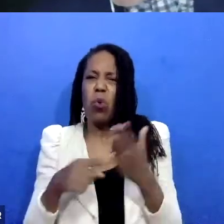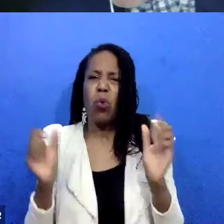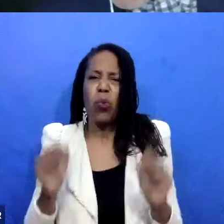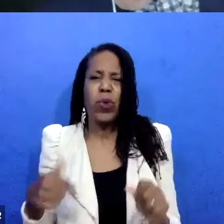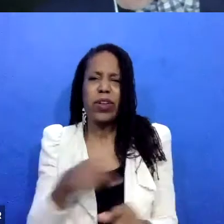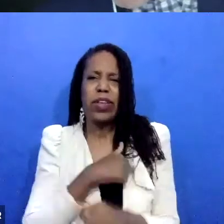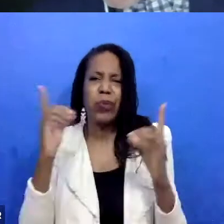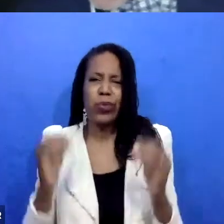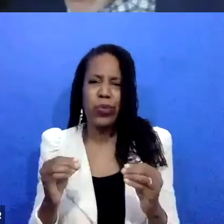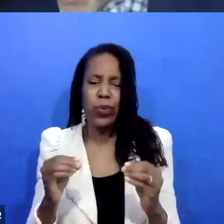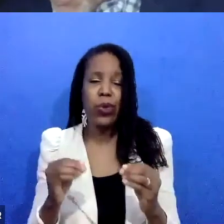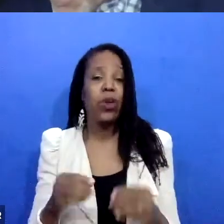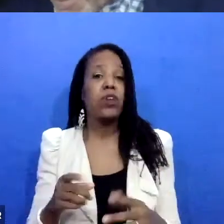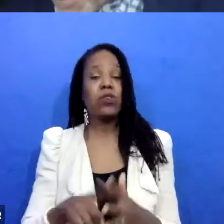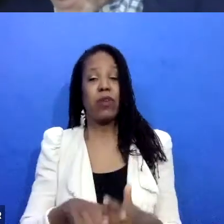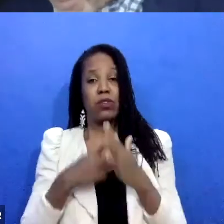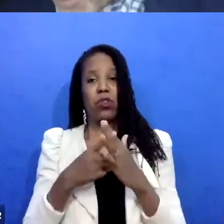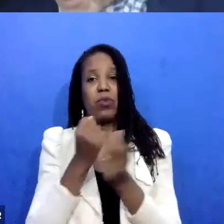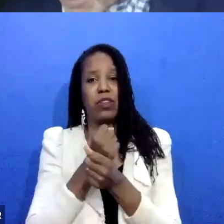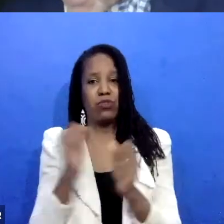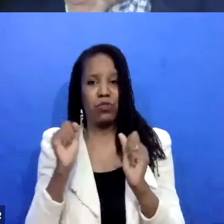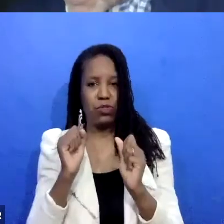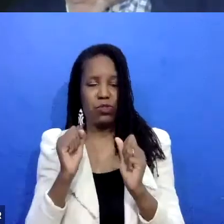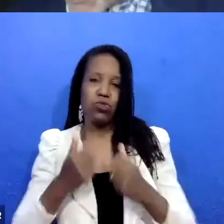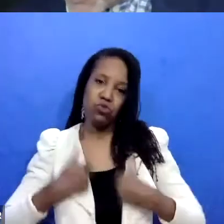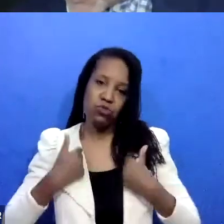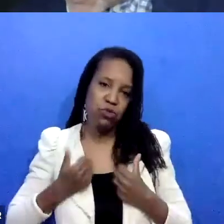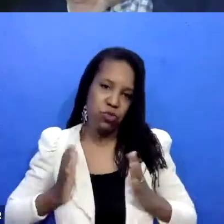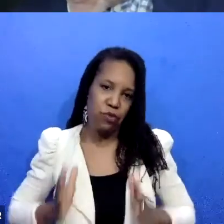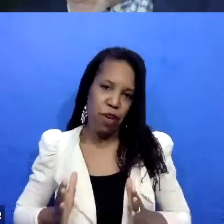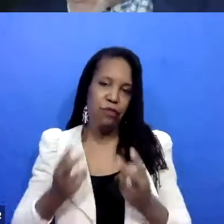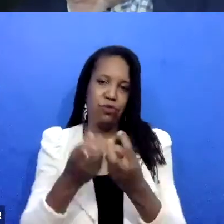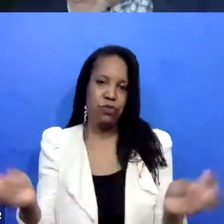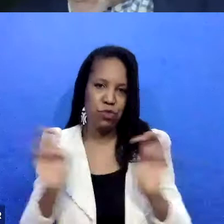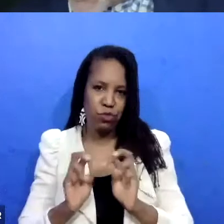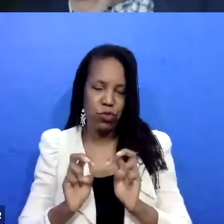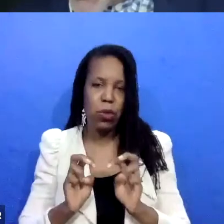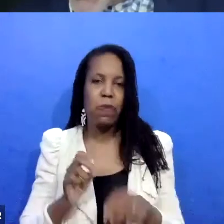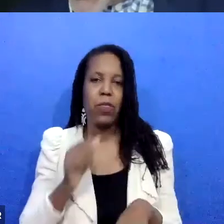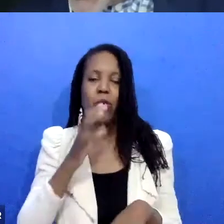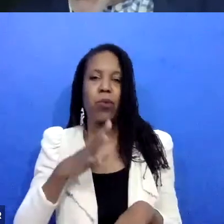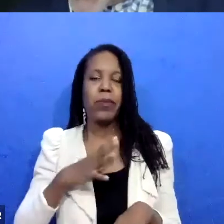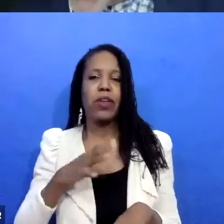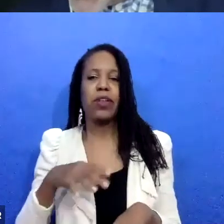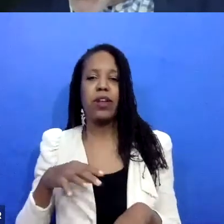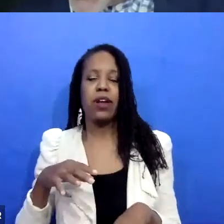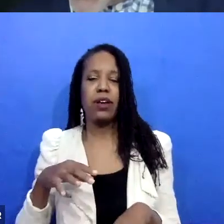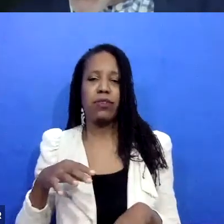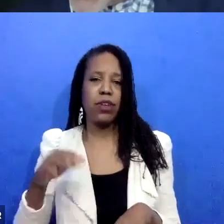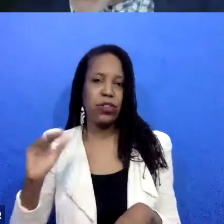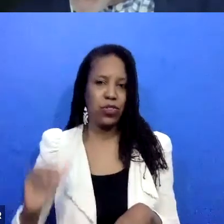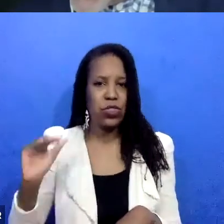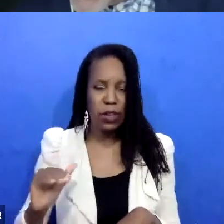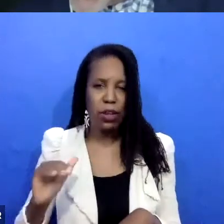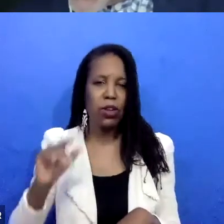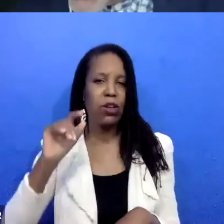circle with survivors, initially of child sexual abuse, women of South Asian descent is how we started. And then, you